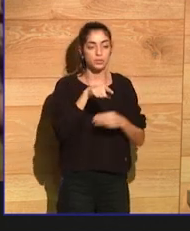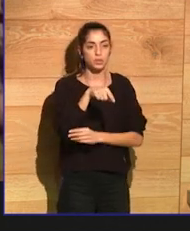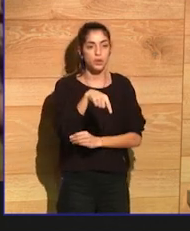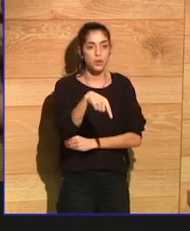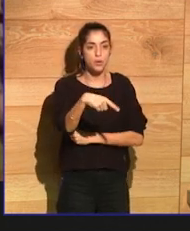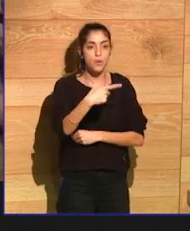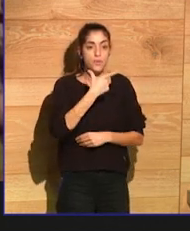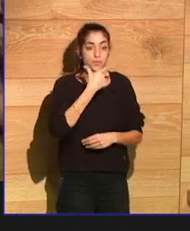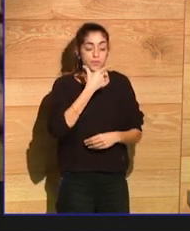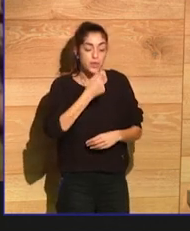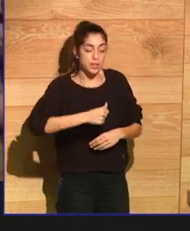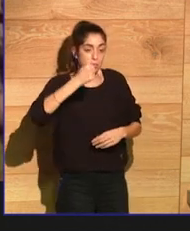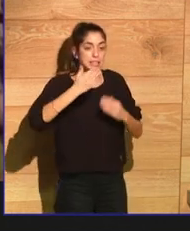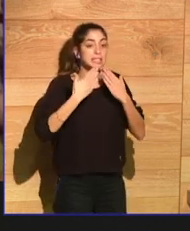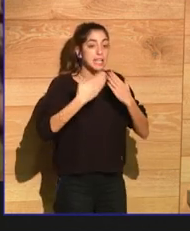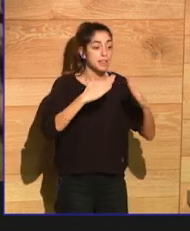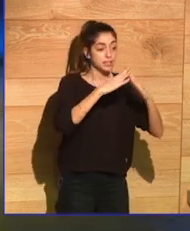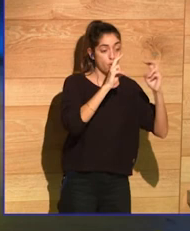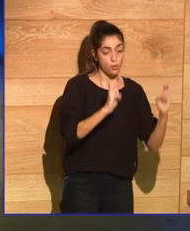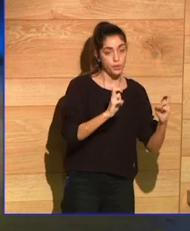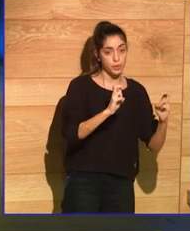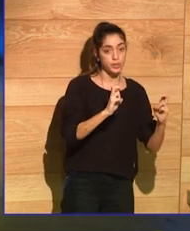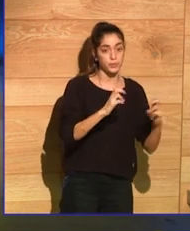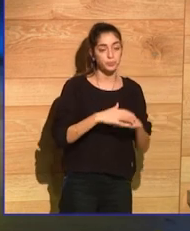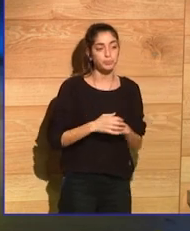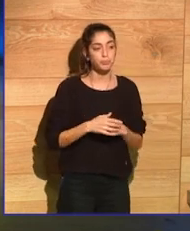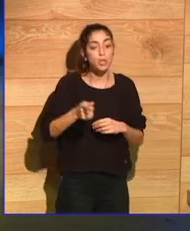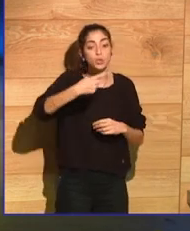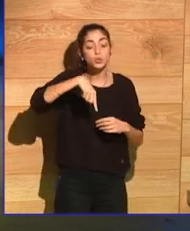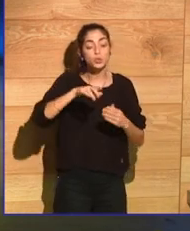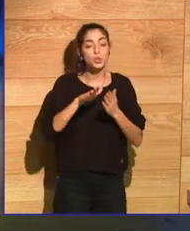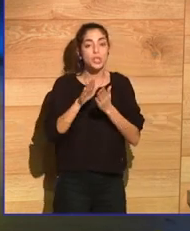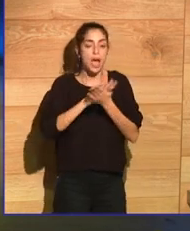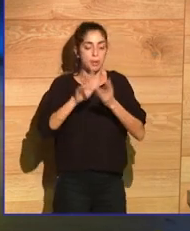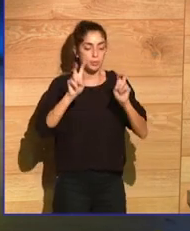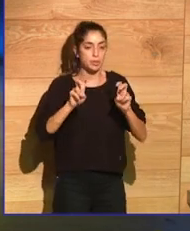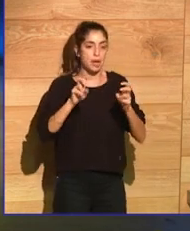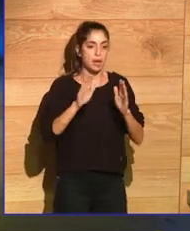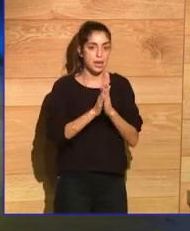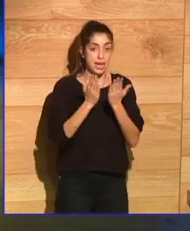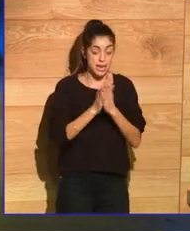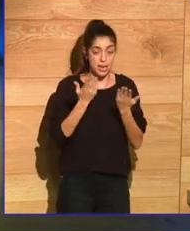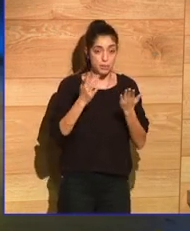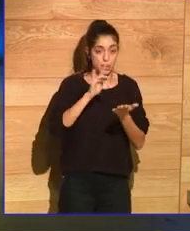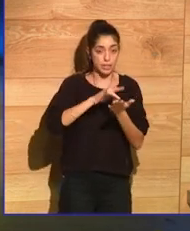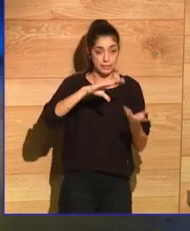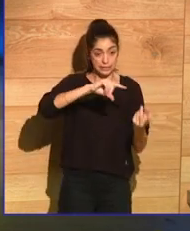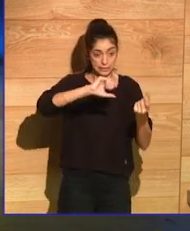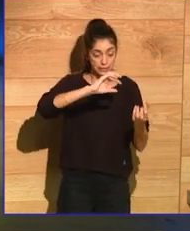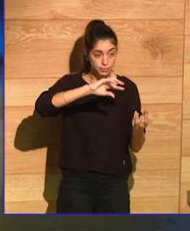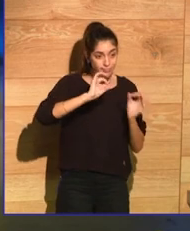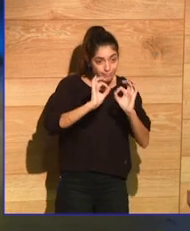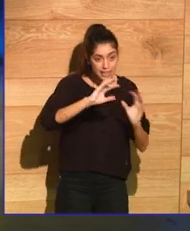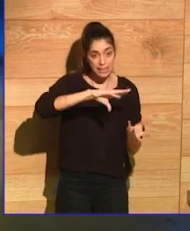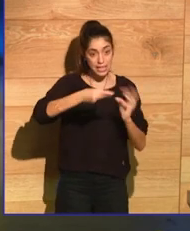That's a great advice. We have talked a lot about Adjustment Day. We are here in Madrid